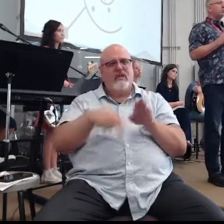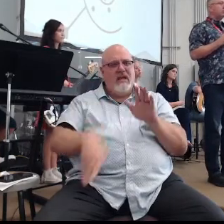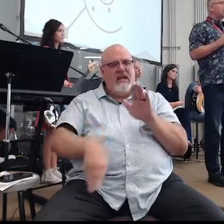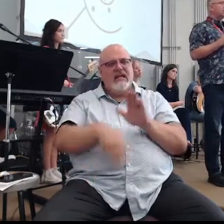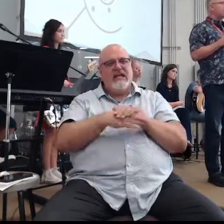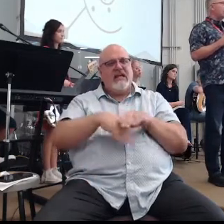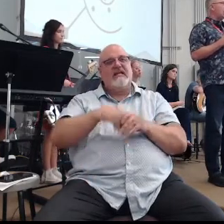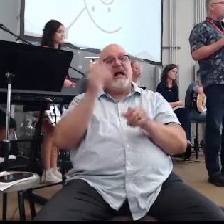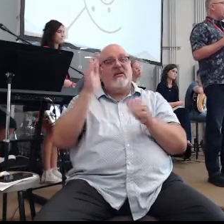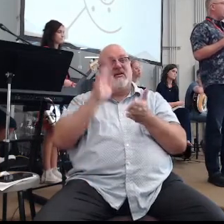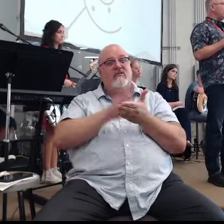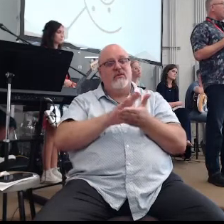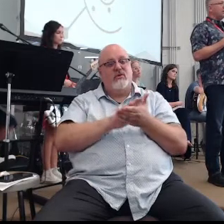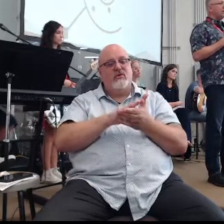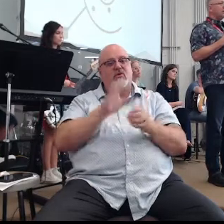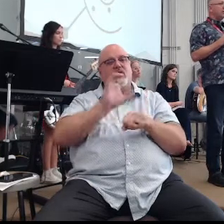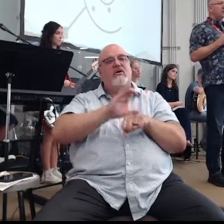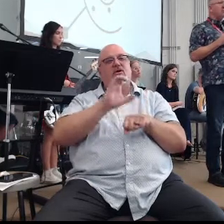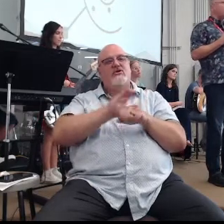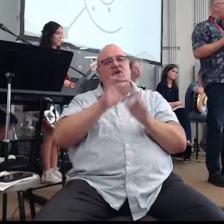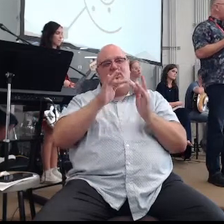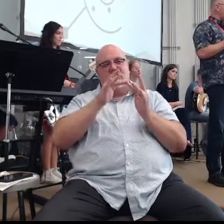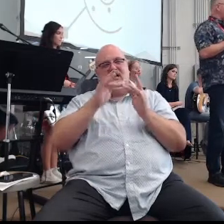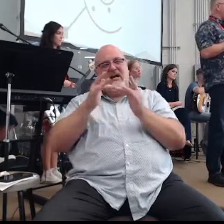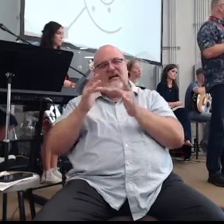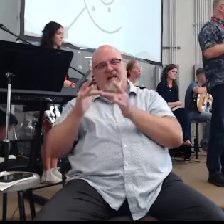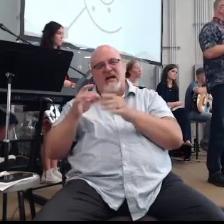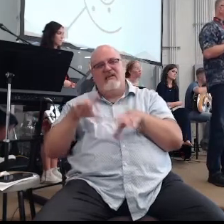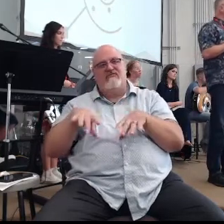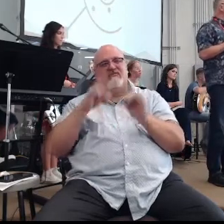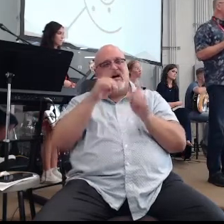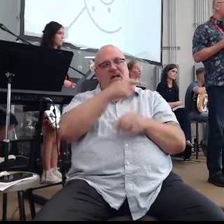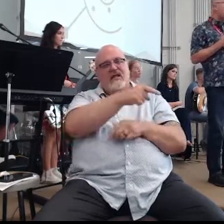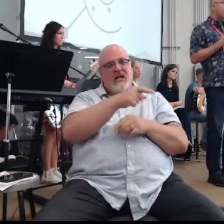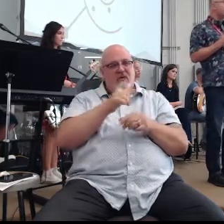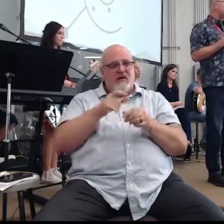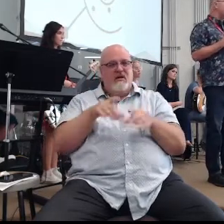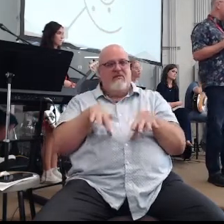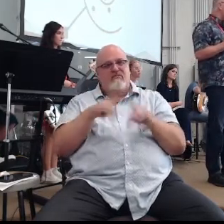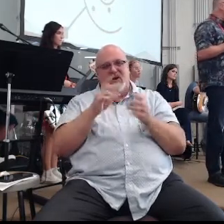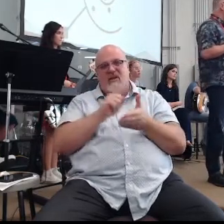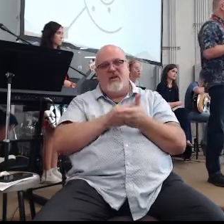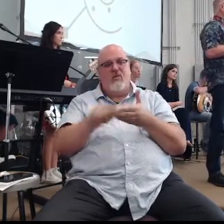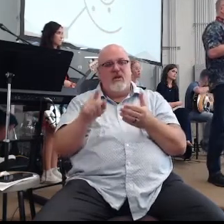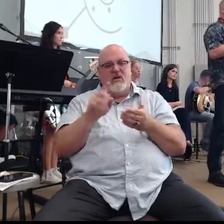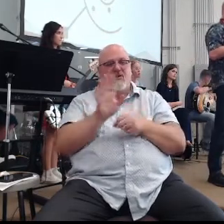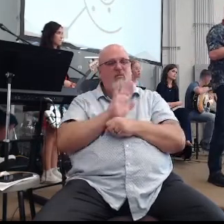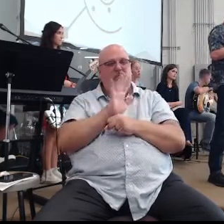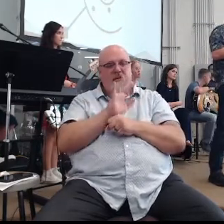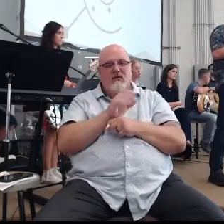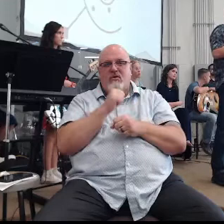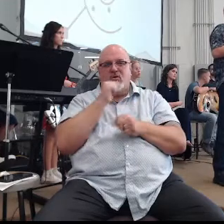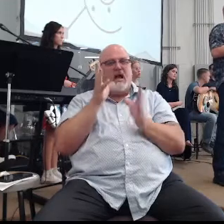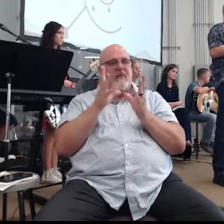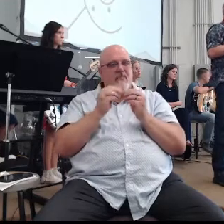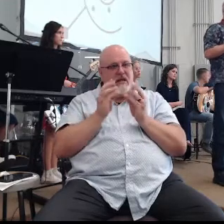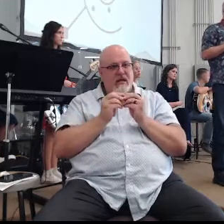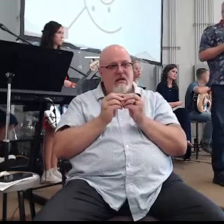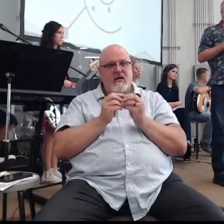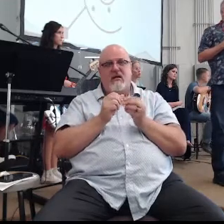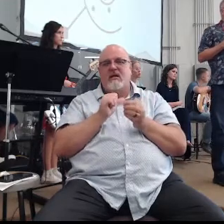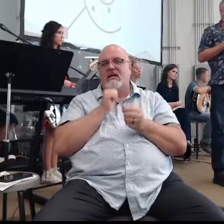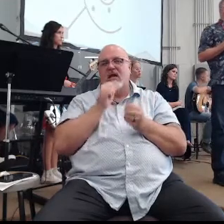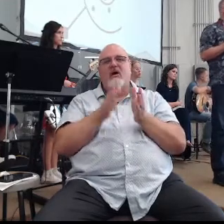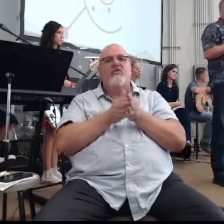school, church went to online, you had to, you know, find Doug, you had all week to look at it because it was video. We weren't meeting, we